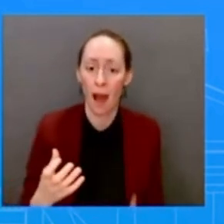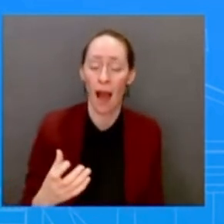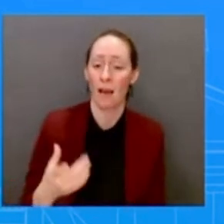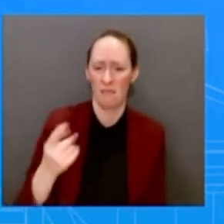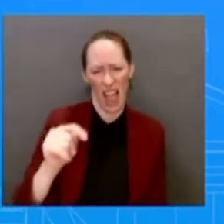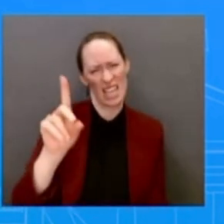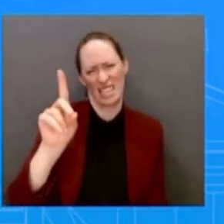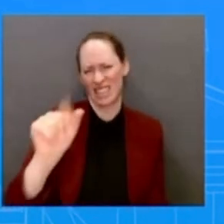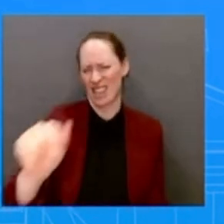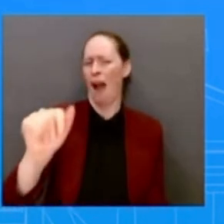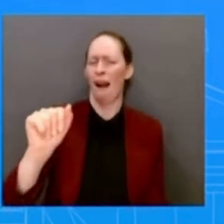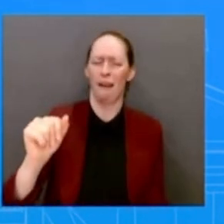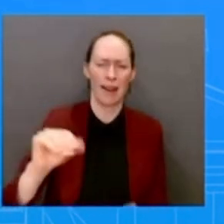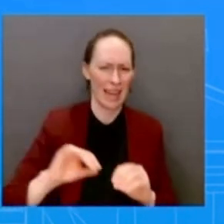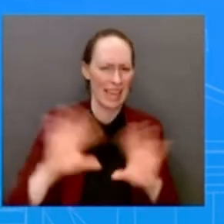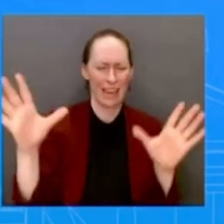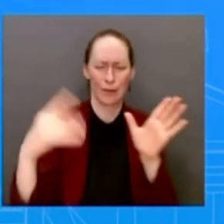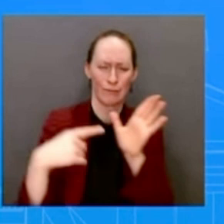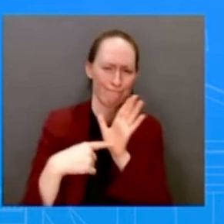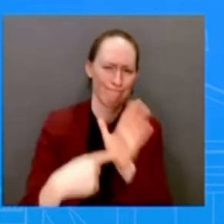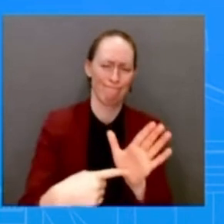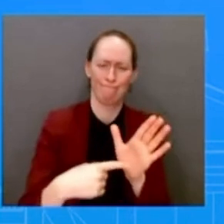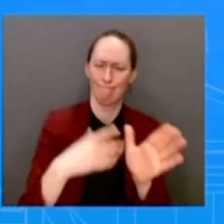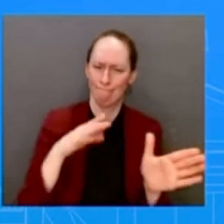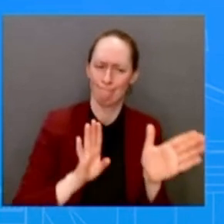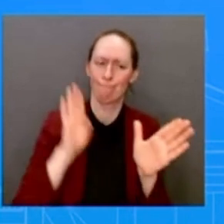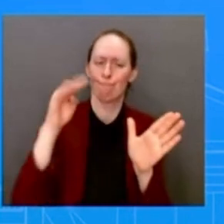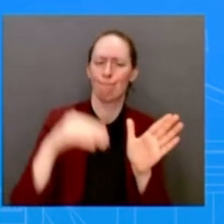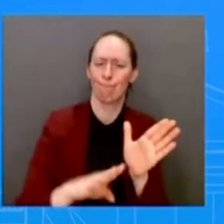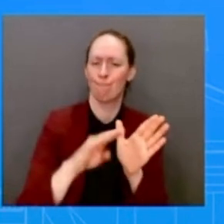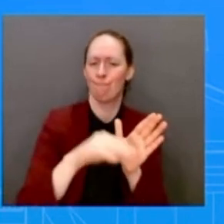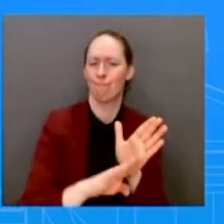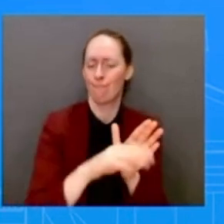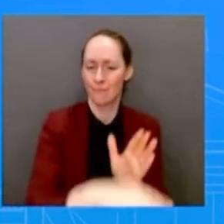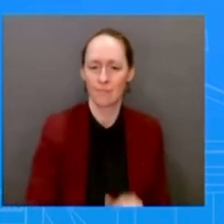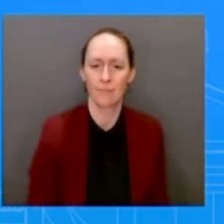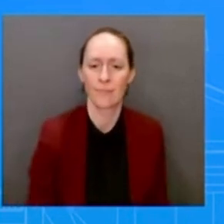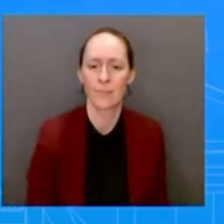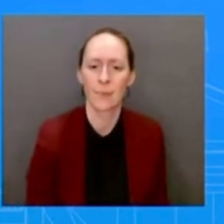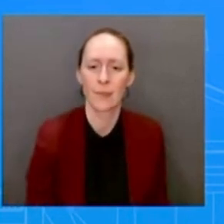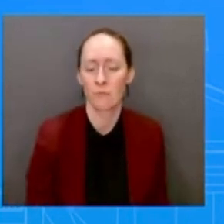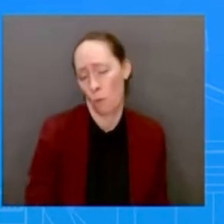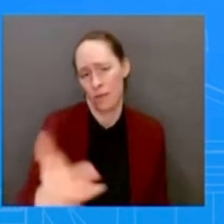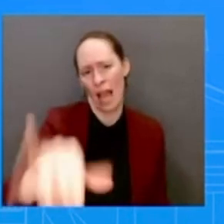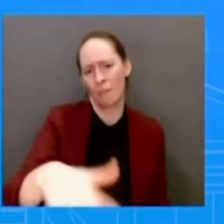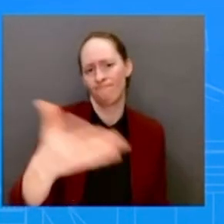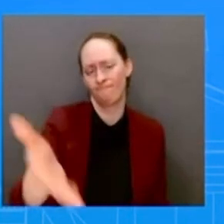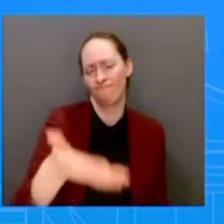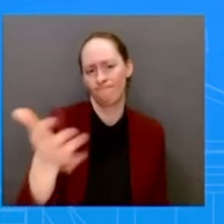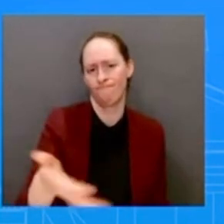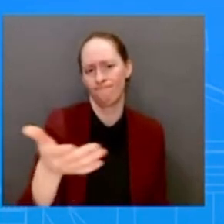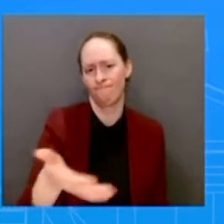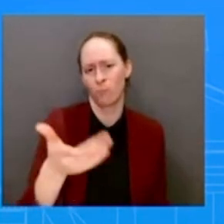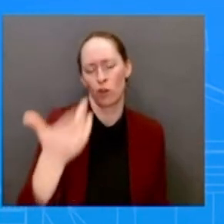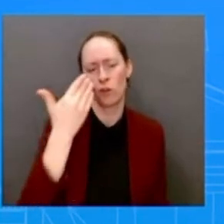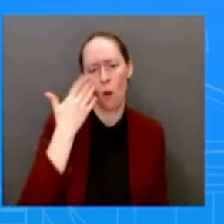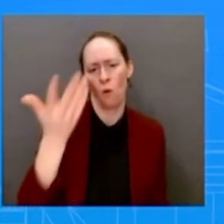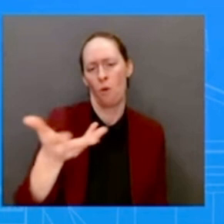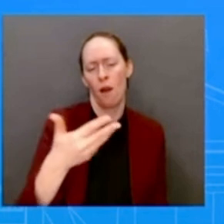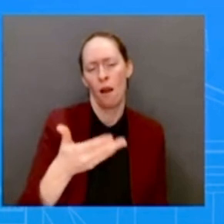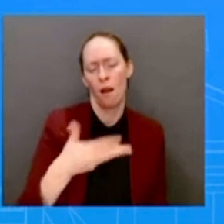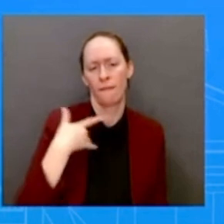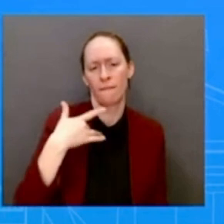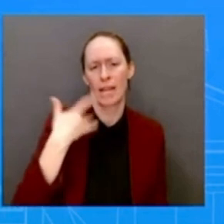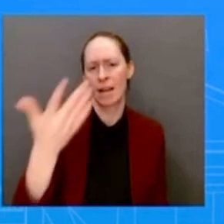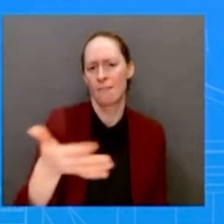That, to your question, original question, that's what gives us some encouragement that we will get to that